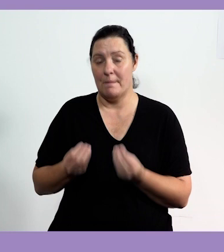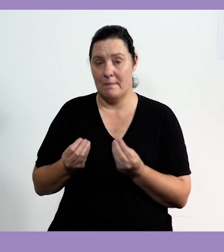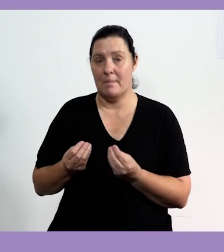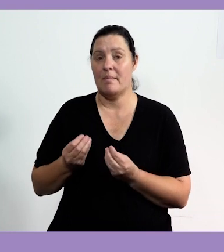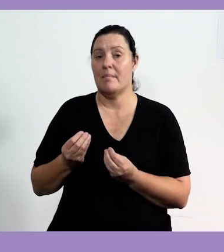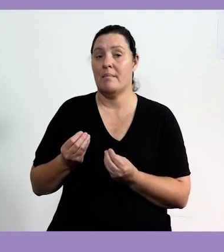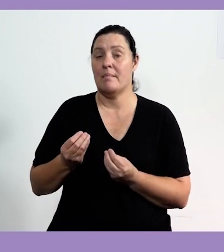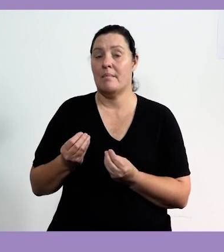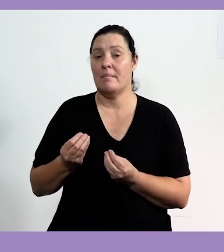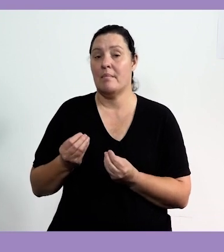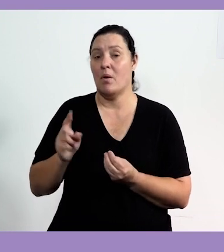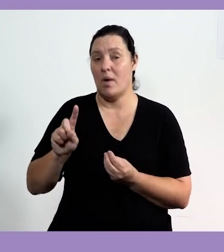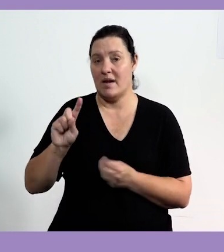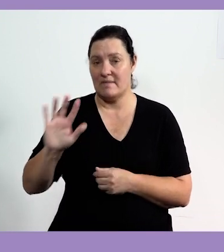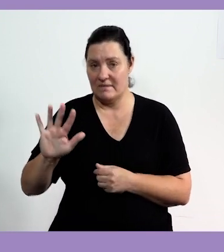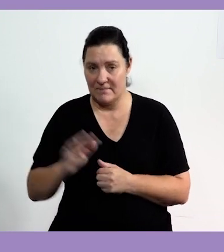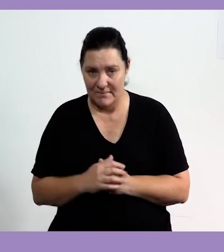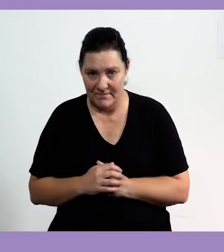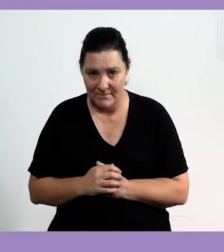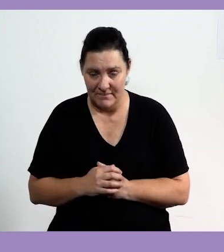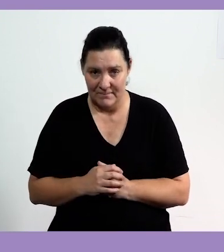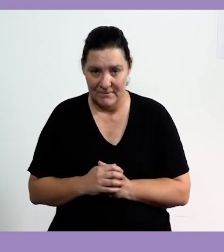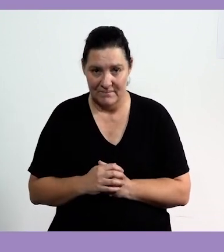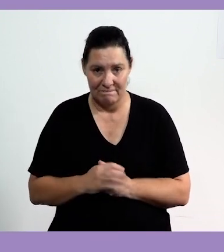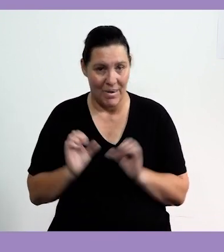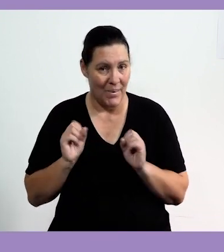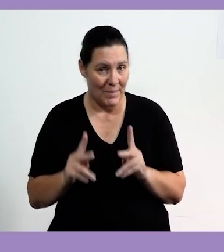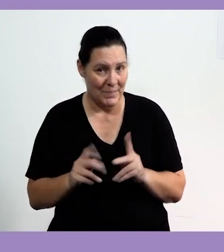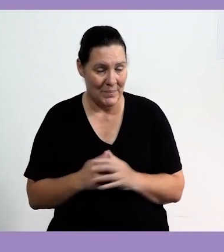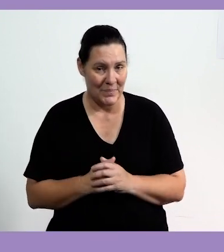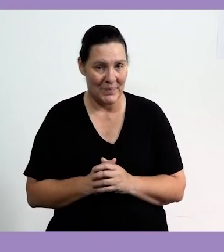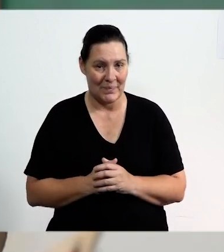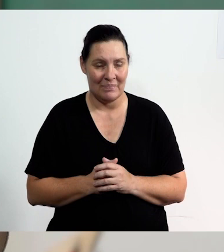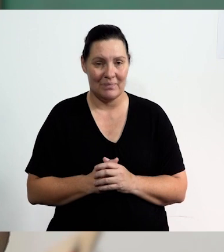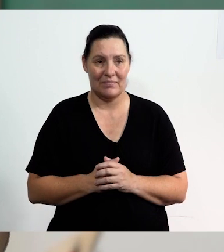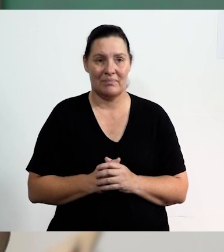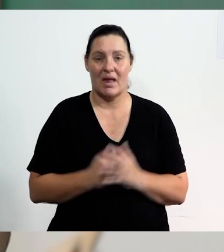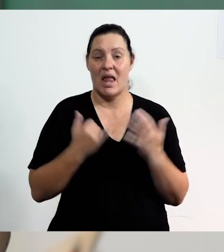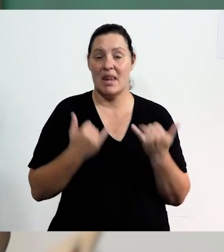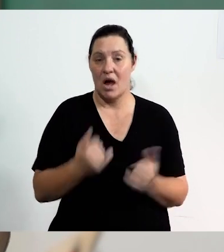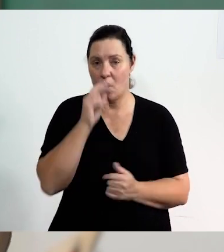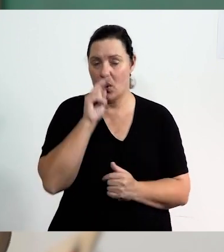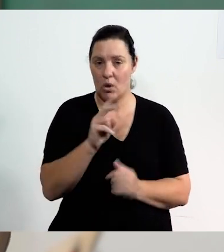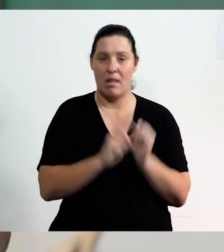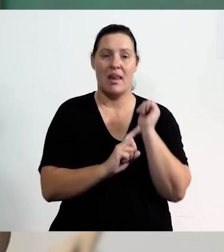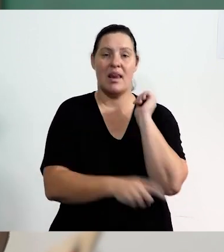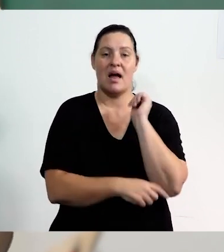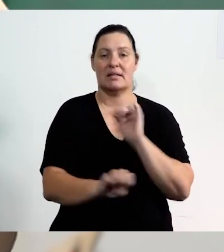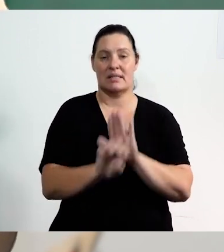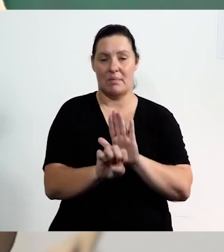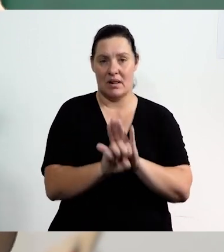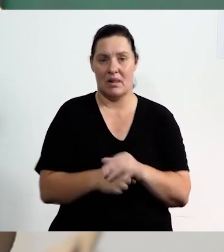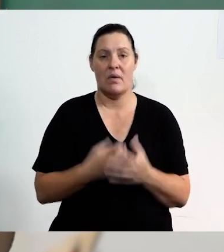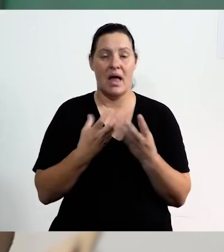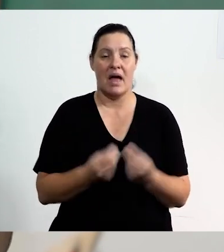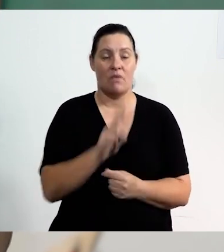then we are at 15. Okay. Let's look at the last